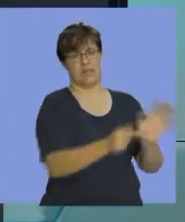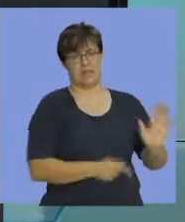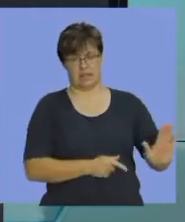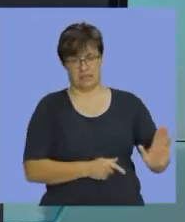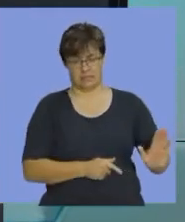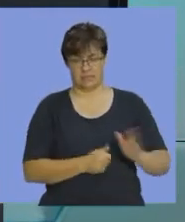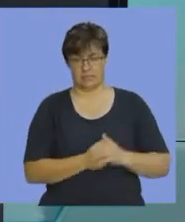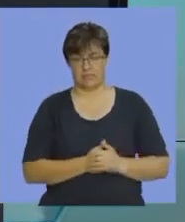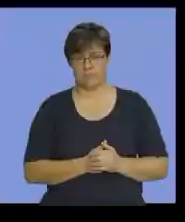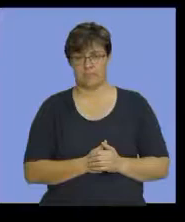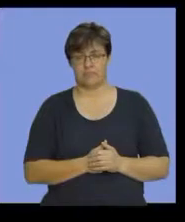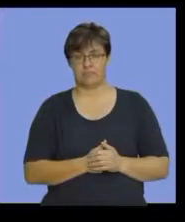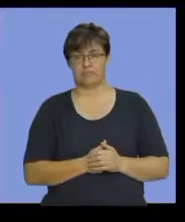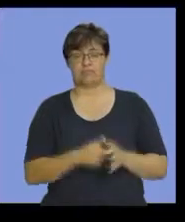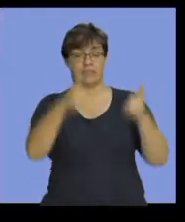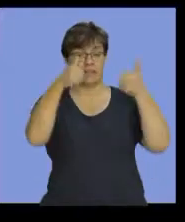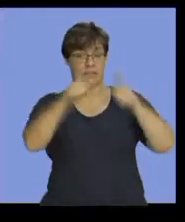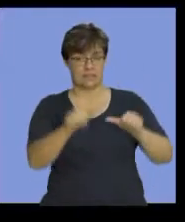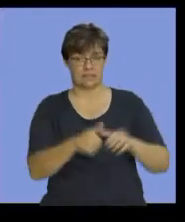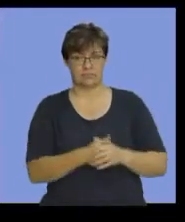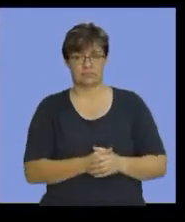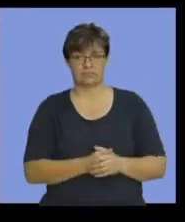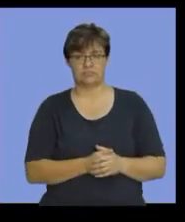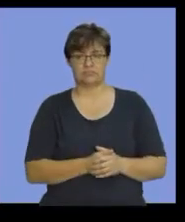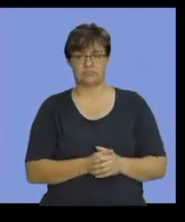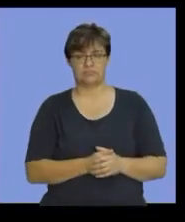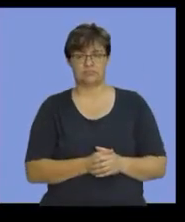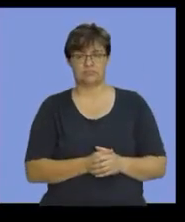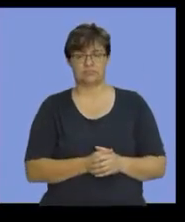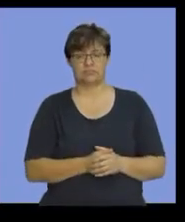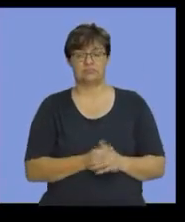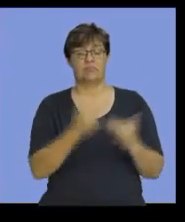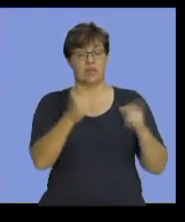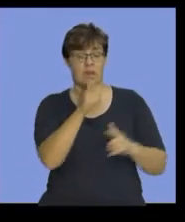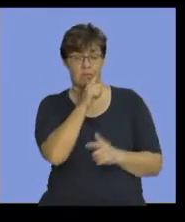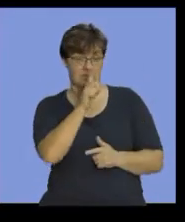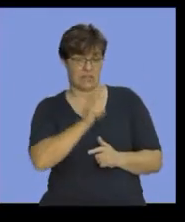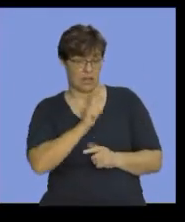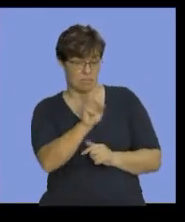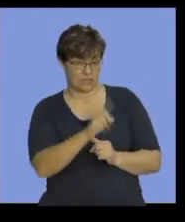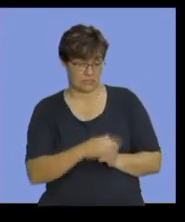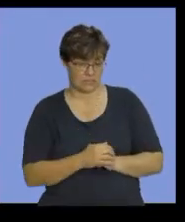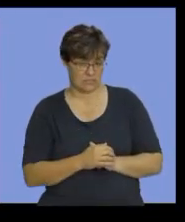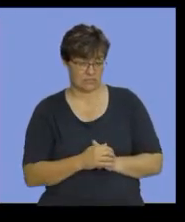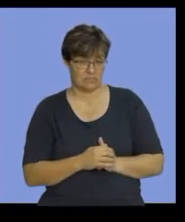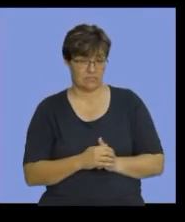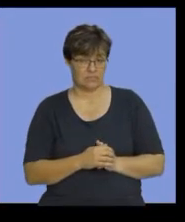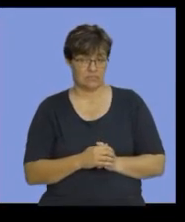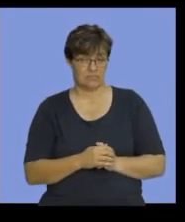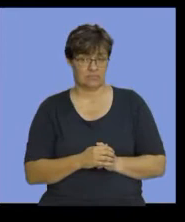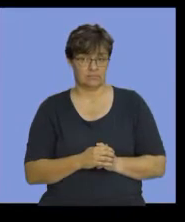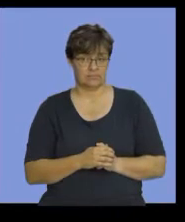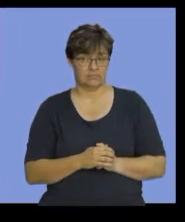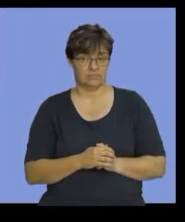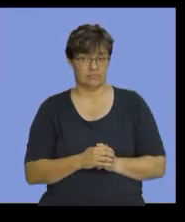Right. The next one, we are told here, is that